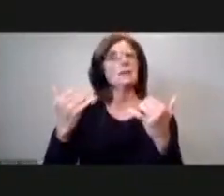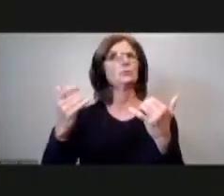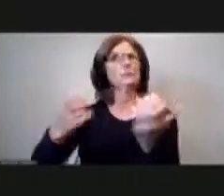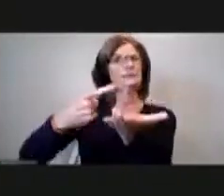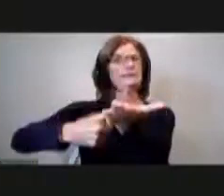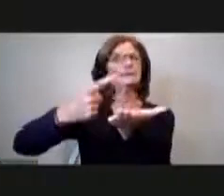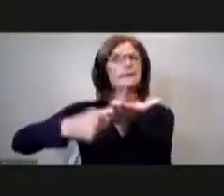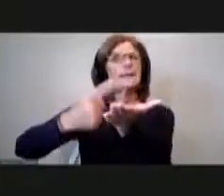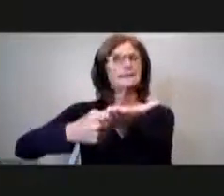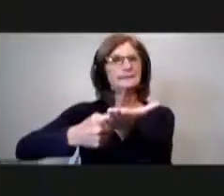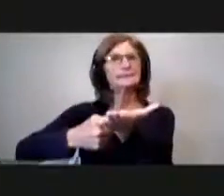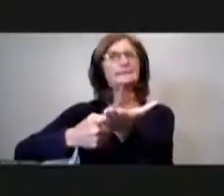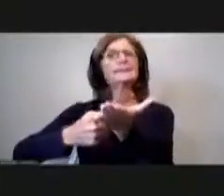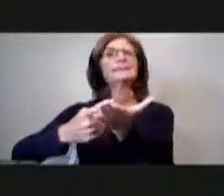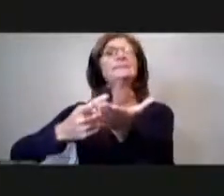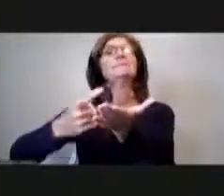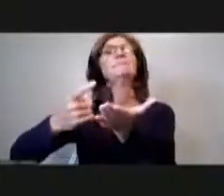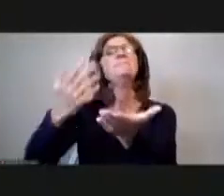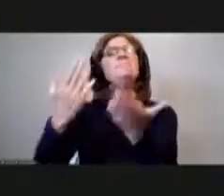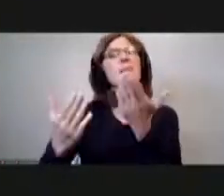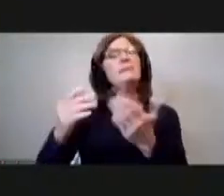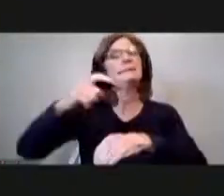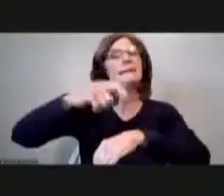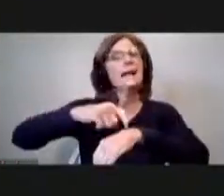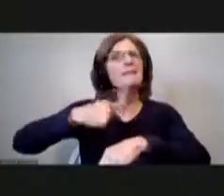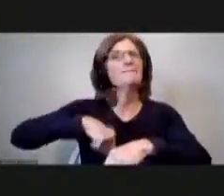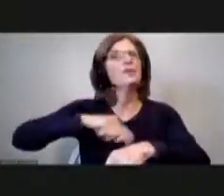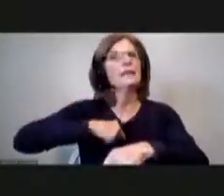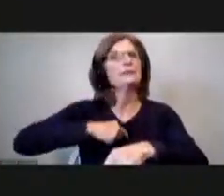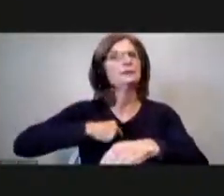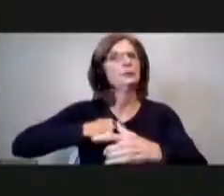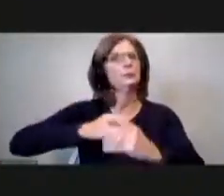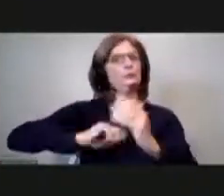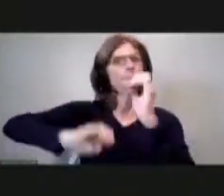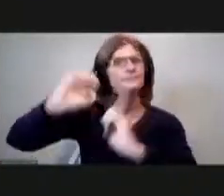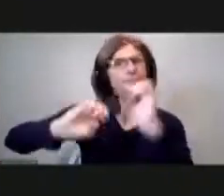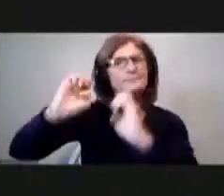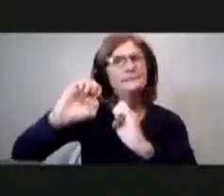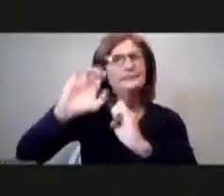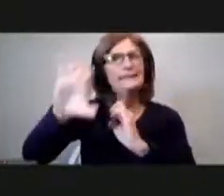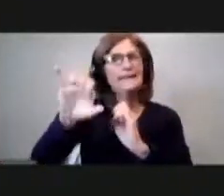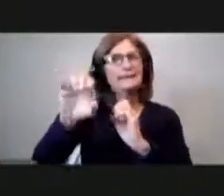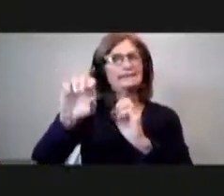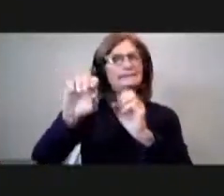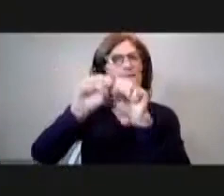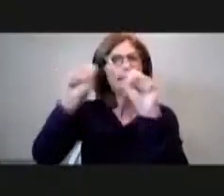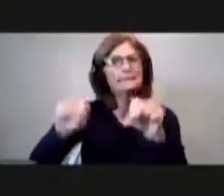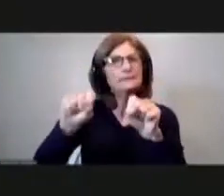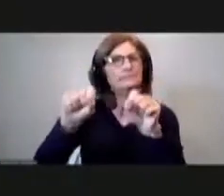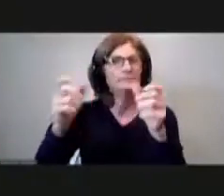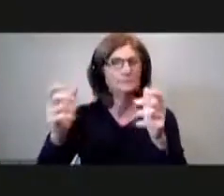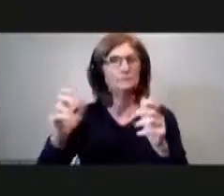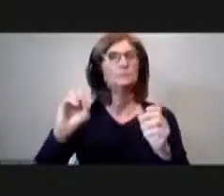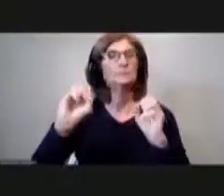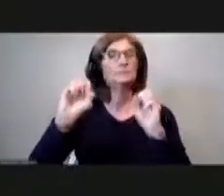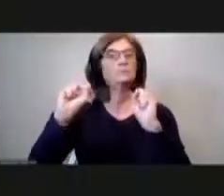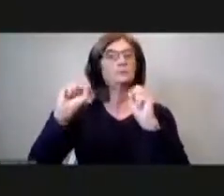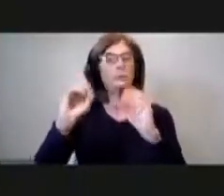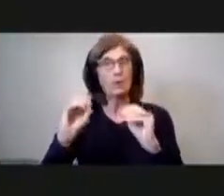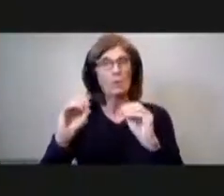kind of gets to that for you to investigate that and and uh report backs so with that said